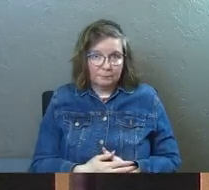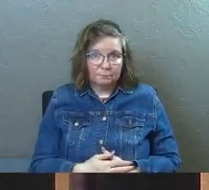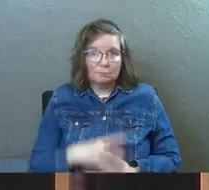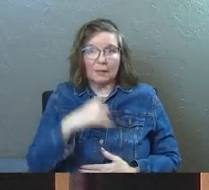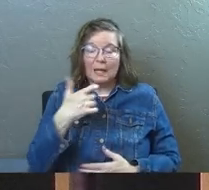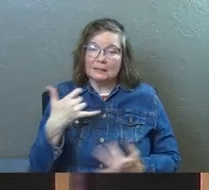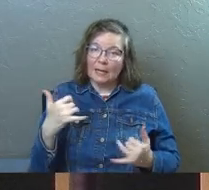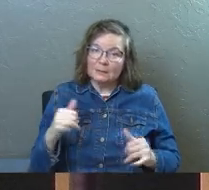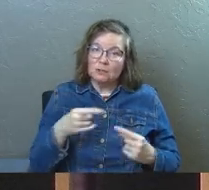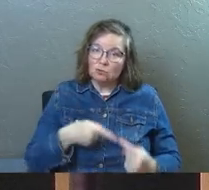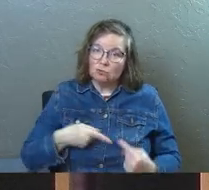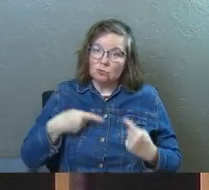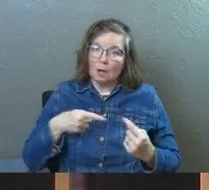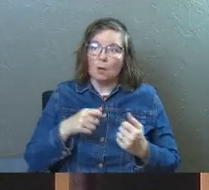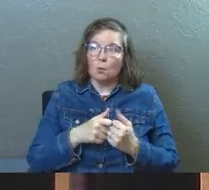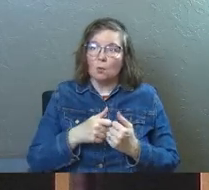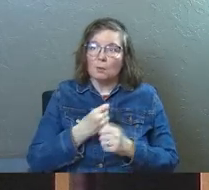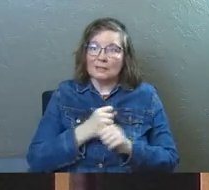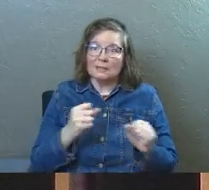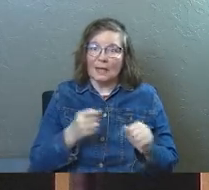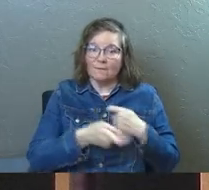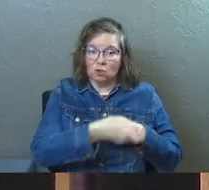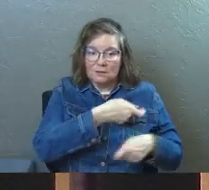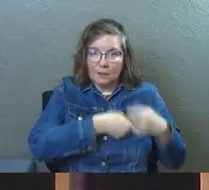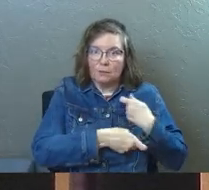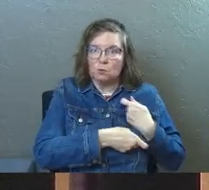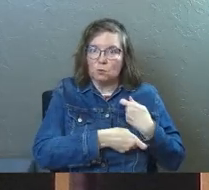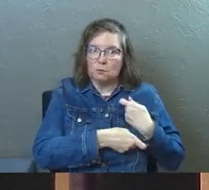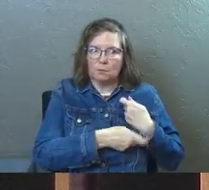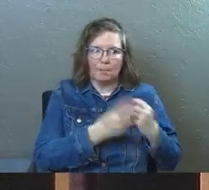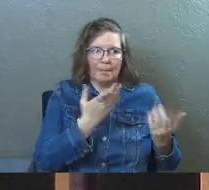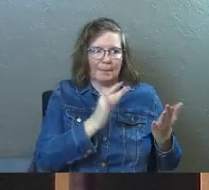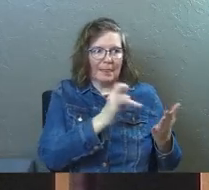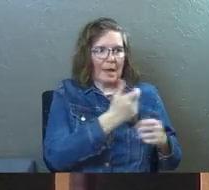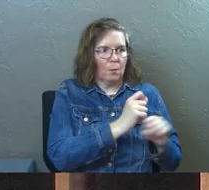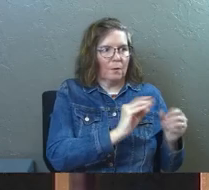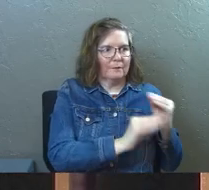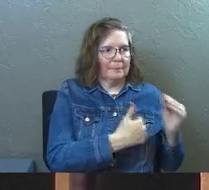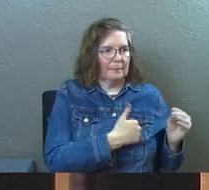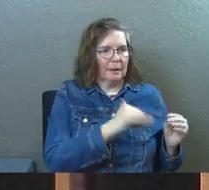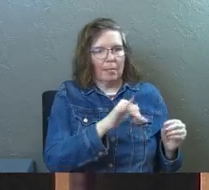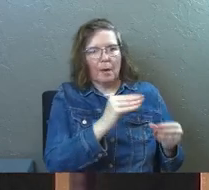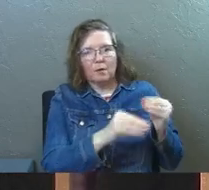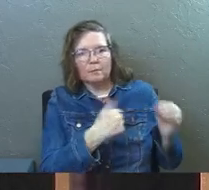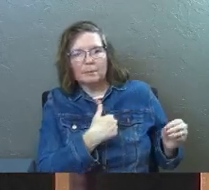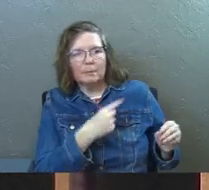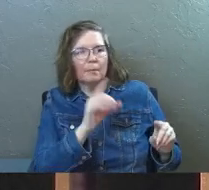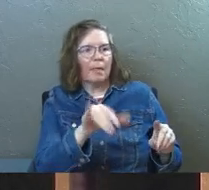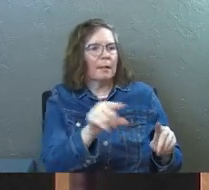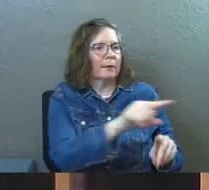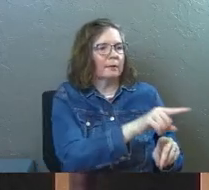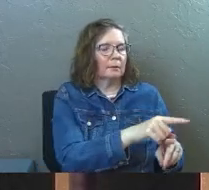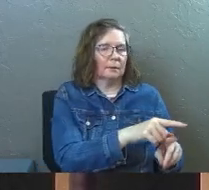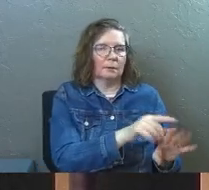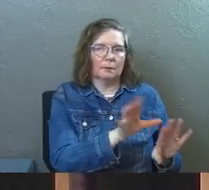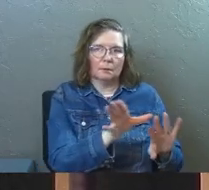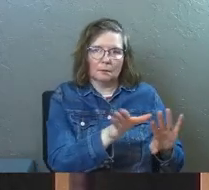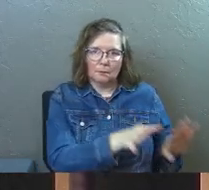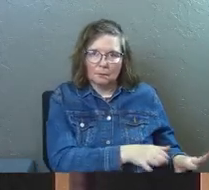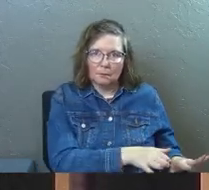Because I'm still struggling with Savior substitutes in my own life. Just be real with you. I need this one.